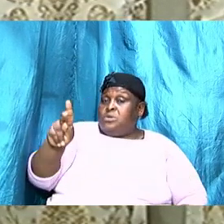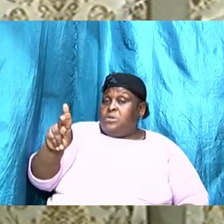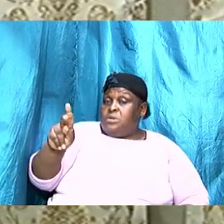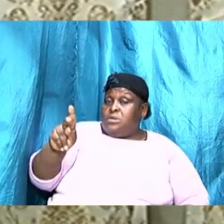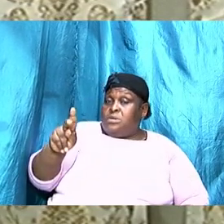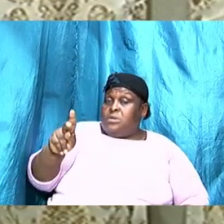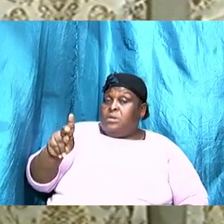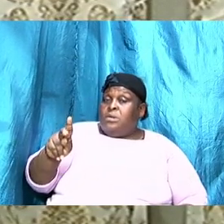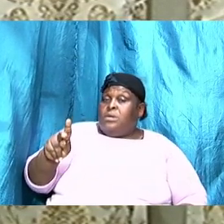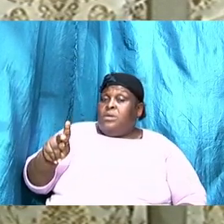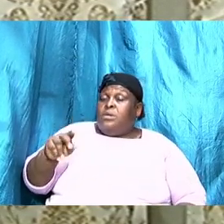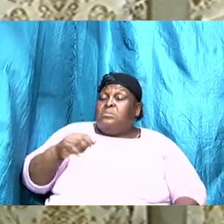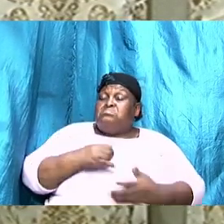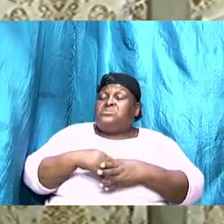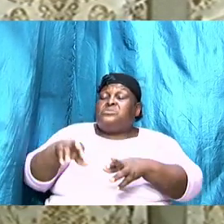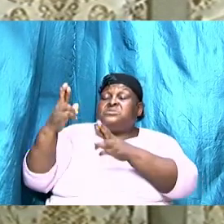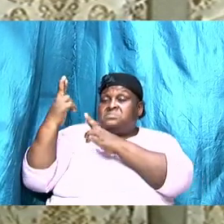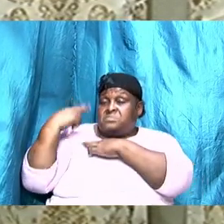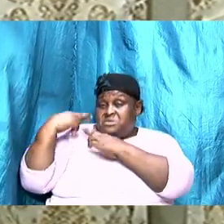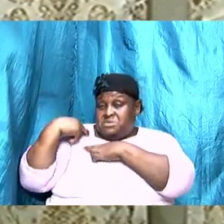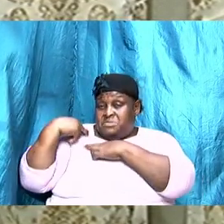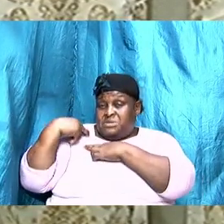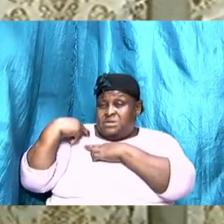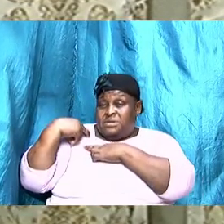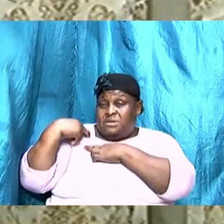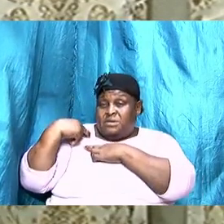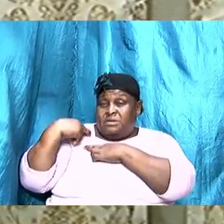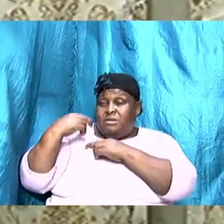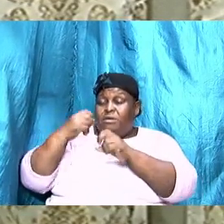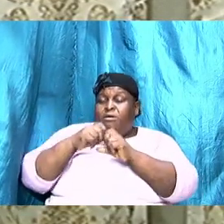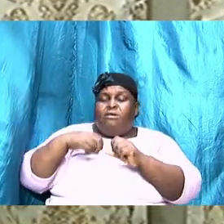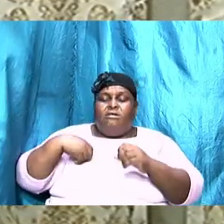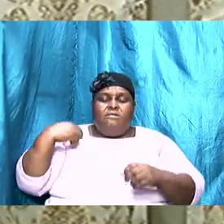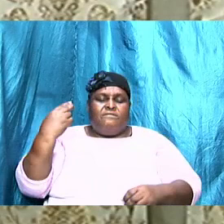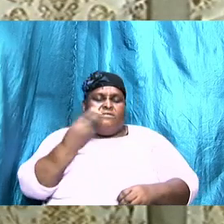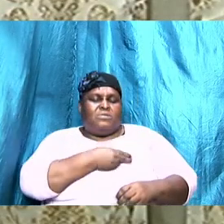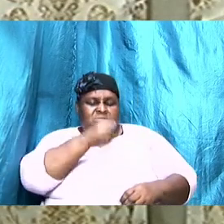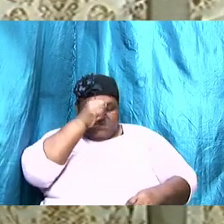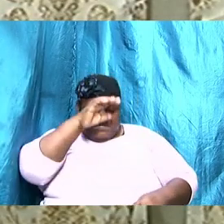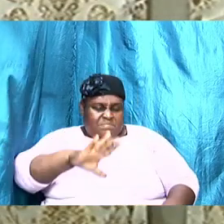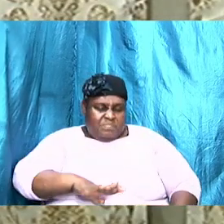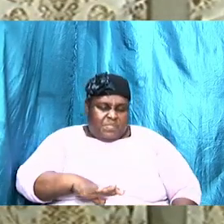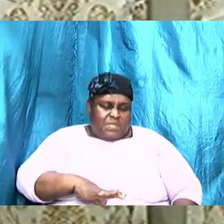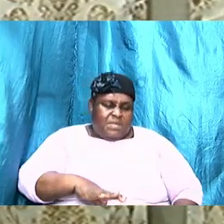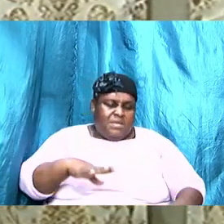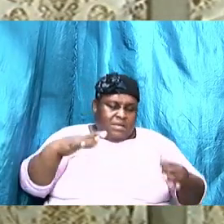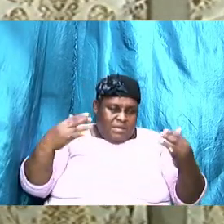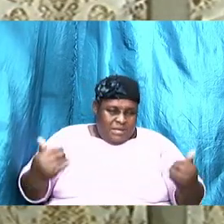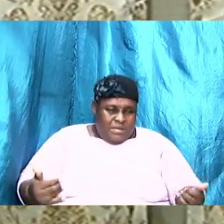and it is a responsibility of us men now what about the